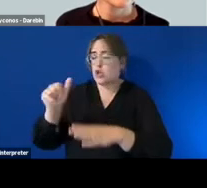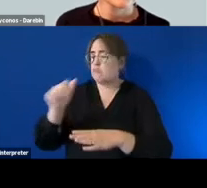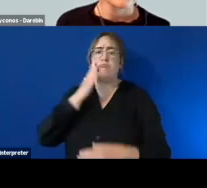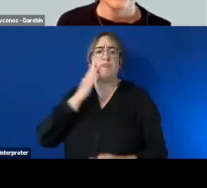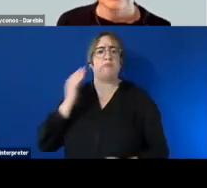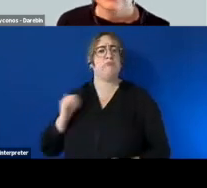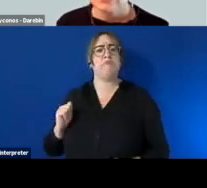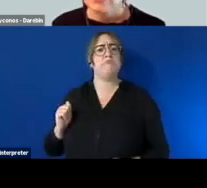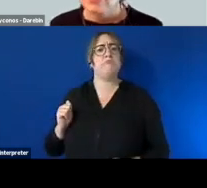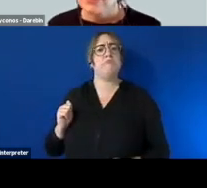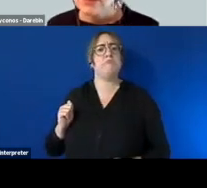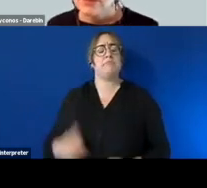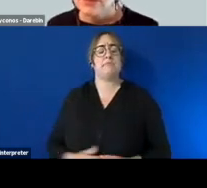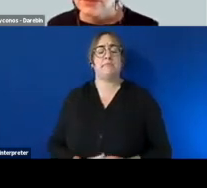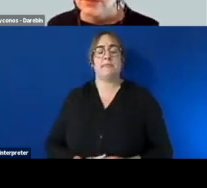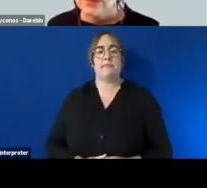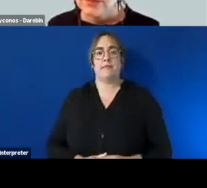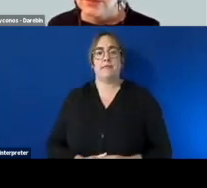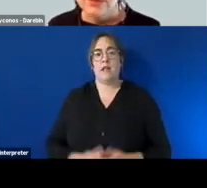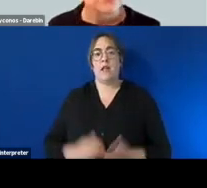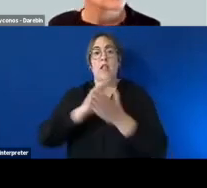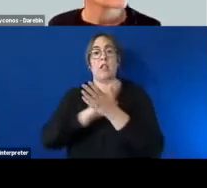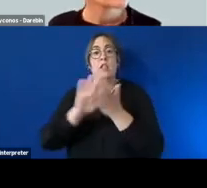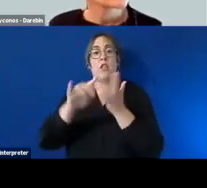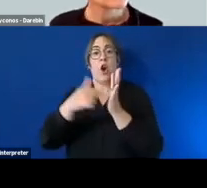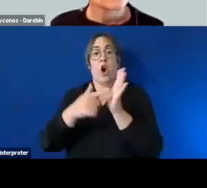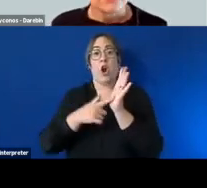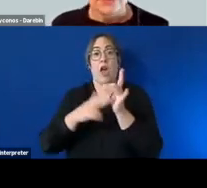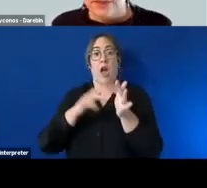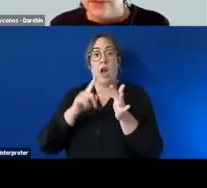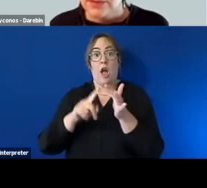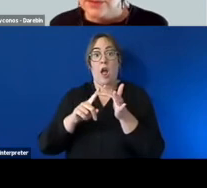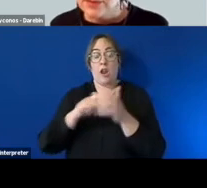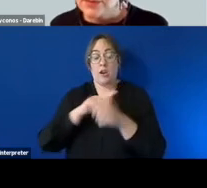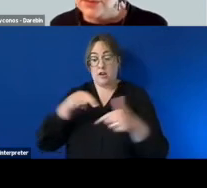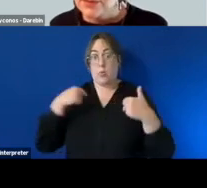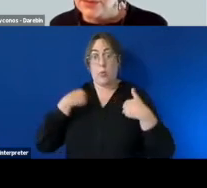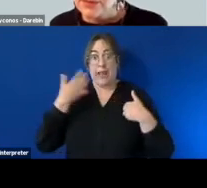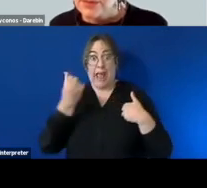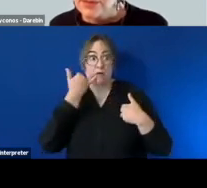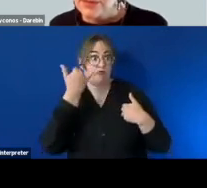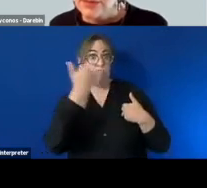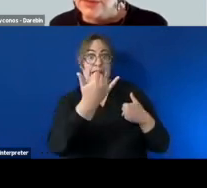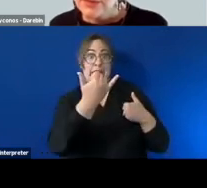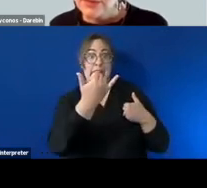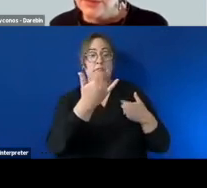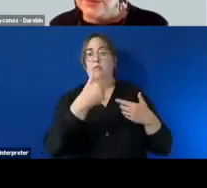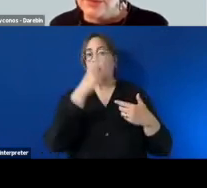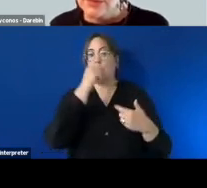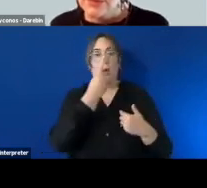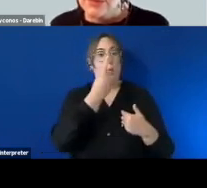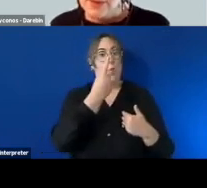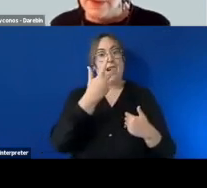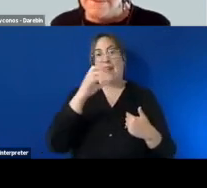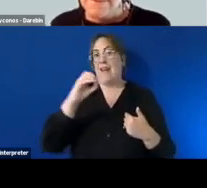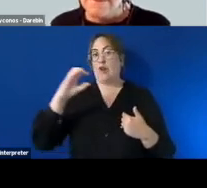and of course you know that that um hotline that we have i saw some questions coming through on the chat um you can utilize that one eight hundred four